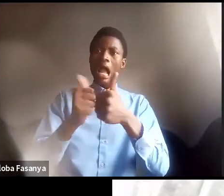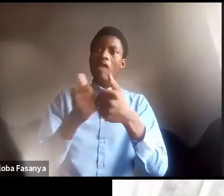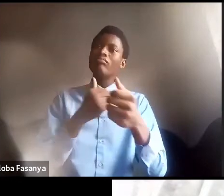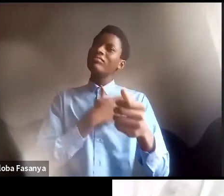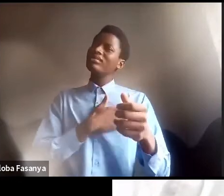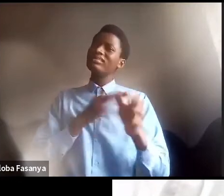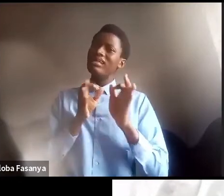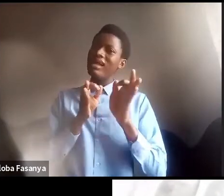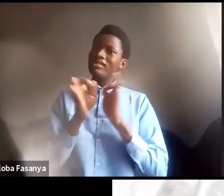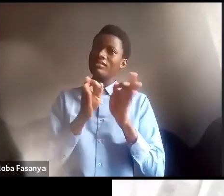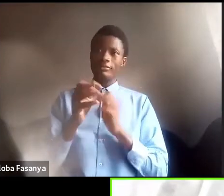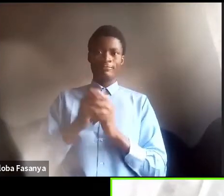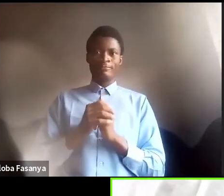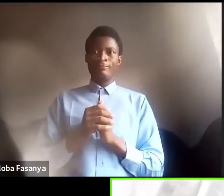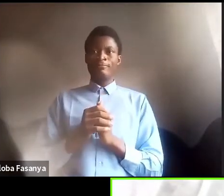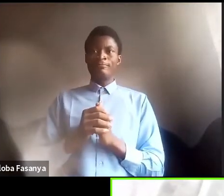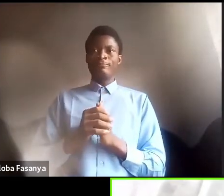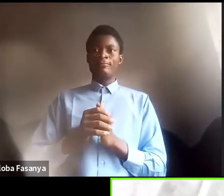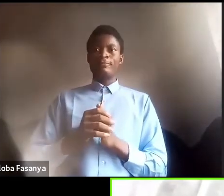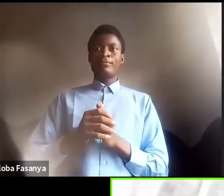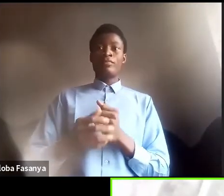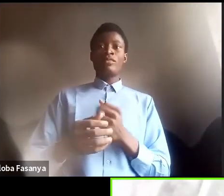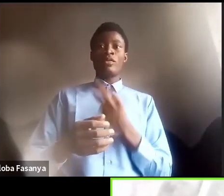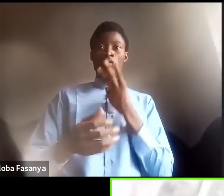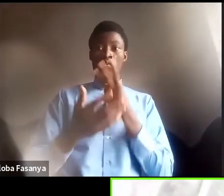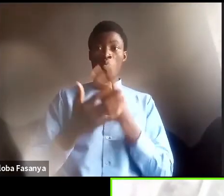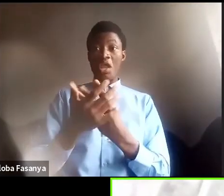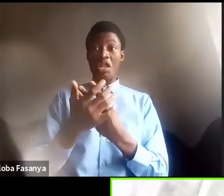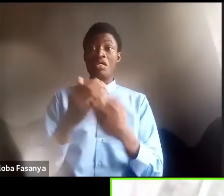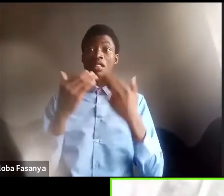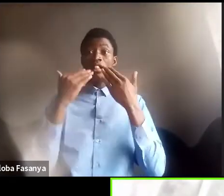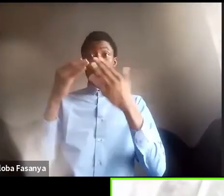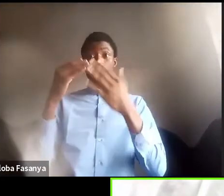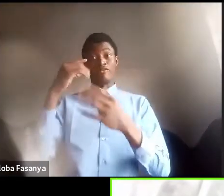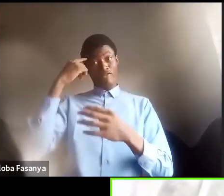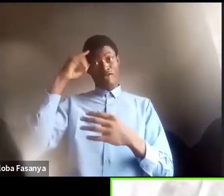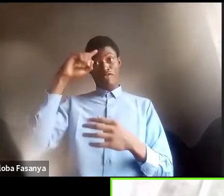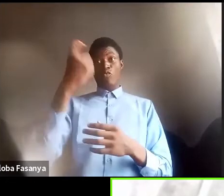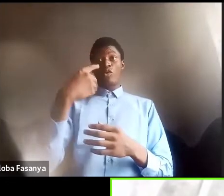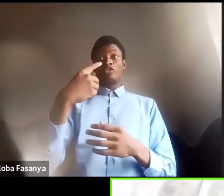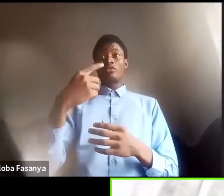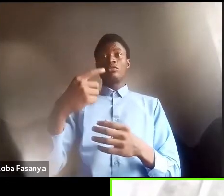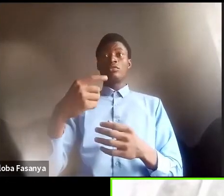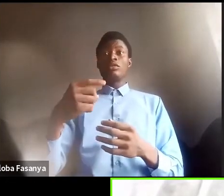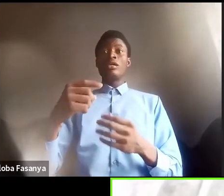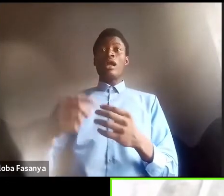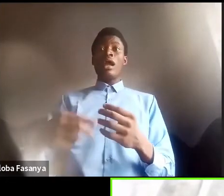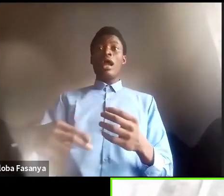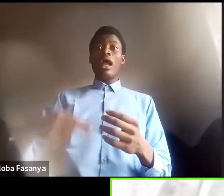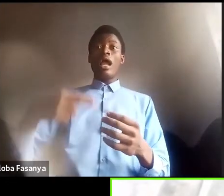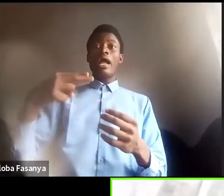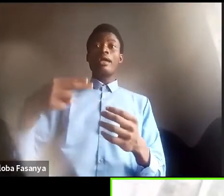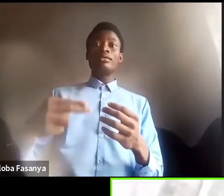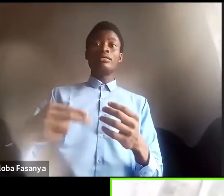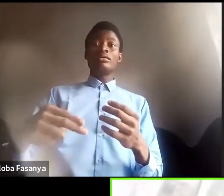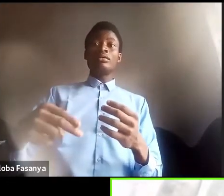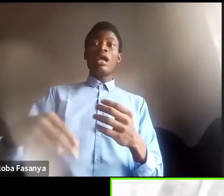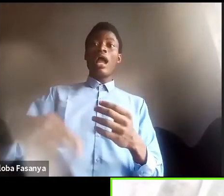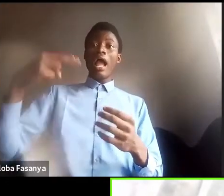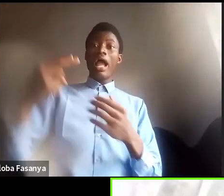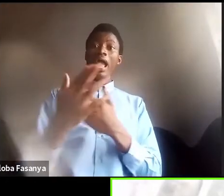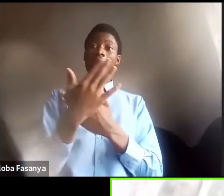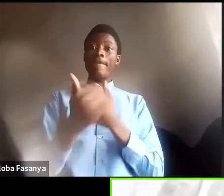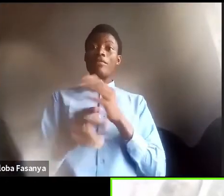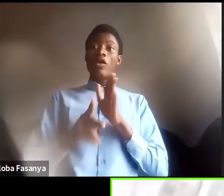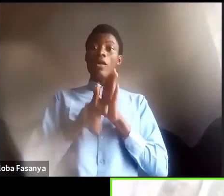questions. Well, thank you for the question. Hypertension traditionally defined as